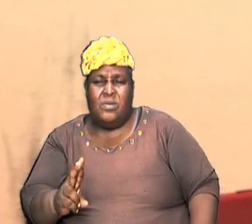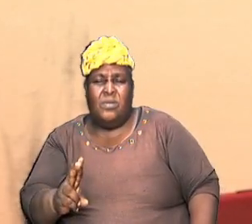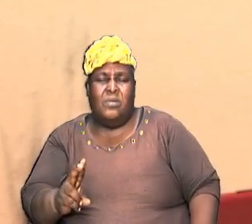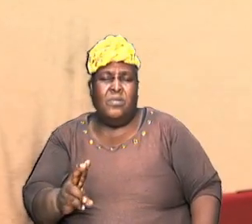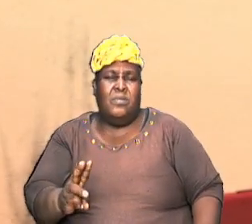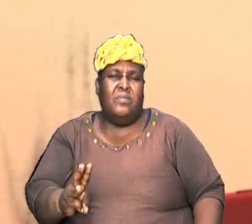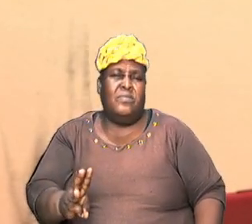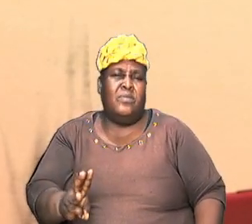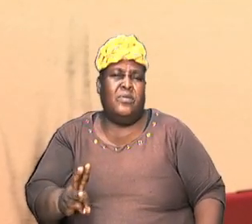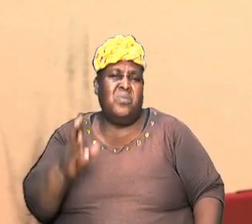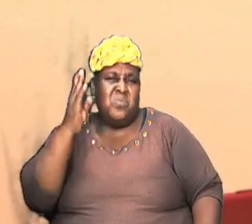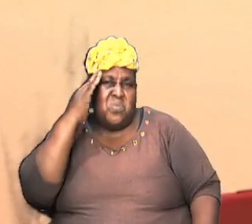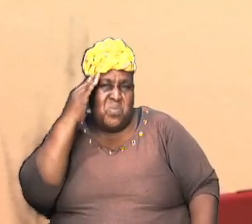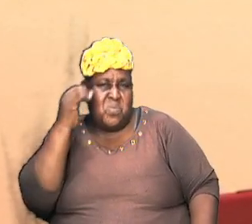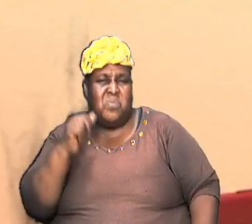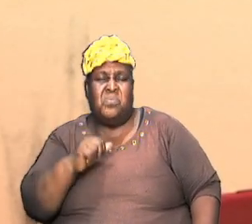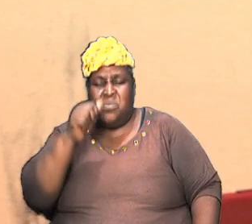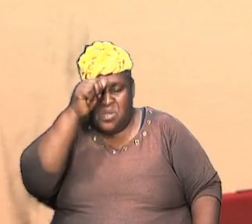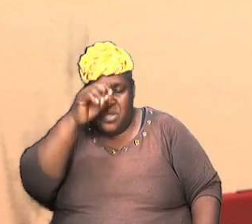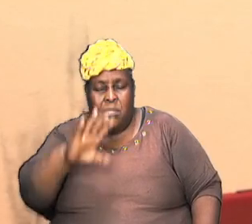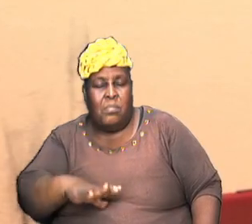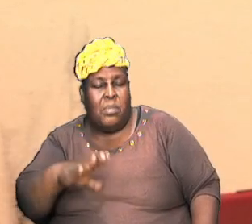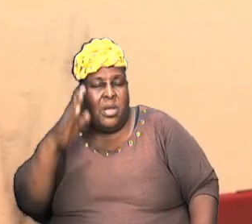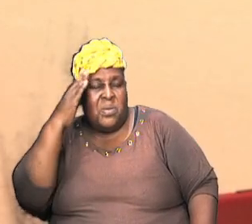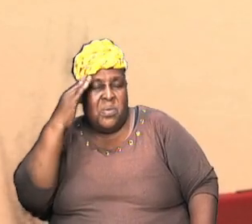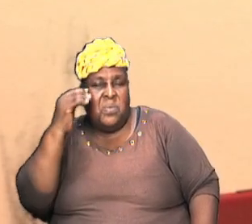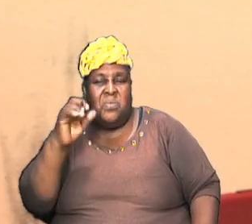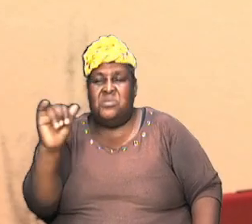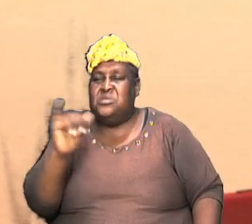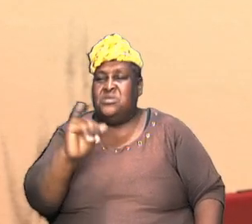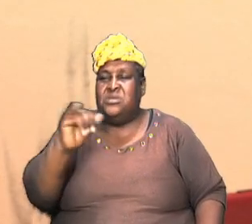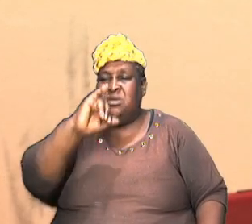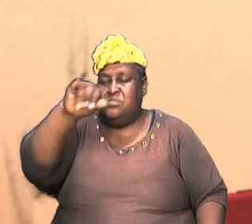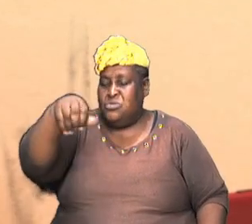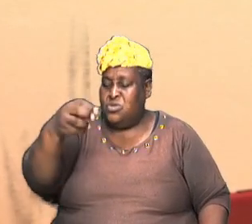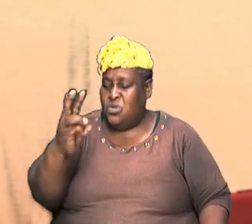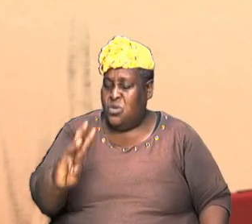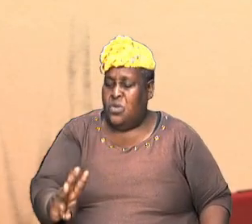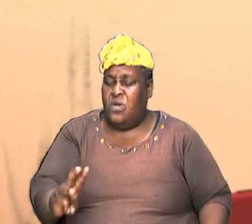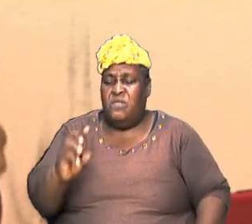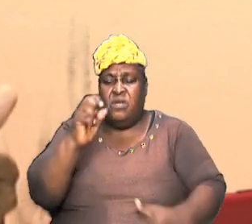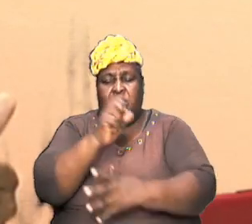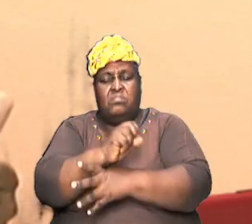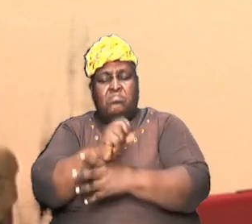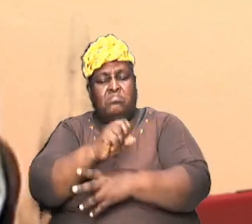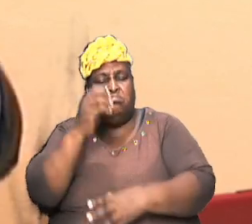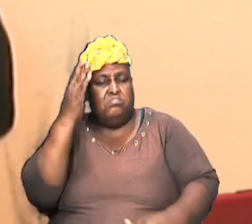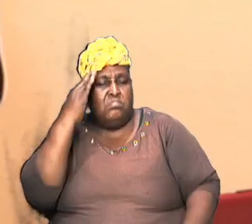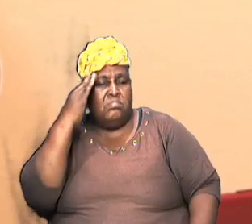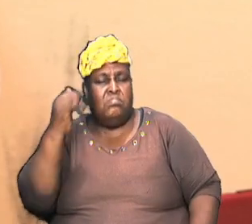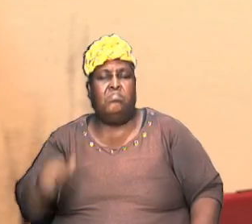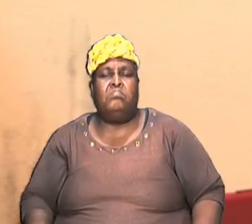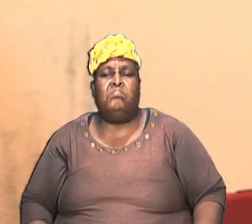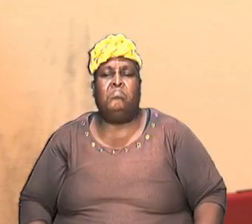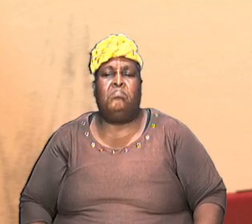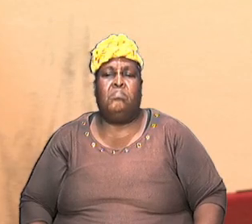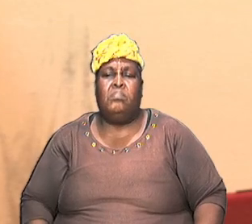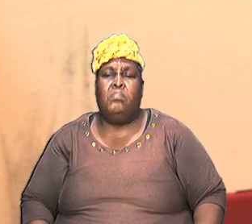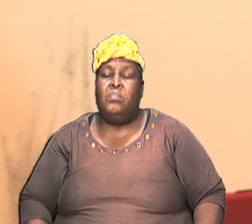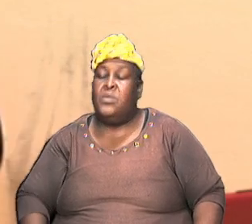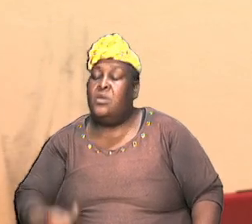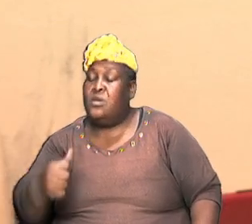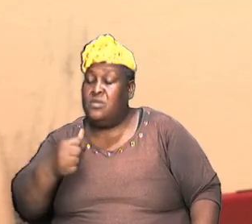same Jehovah God that he so clearly others were there that knew this God